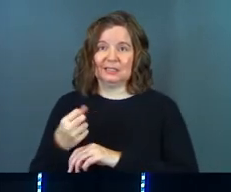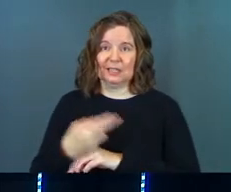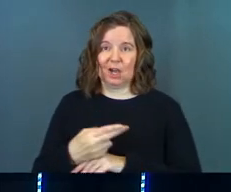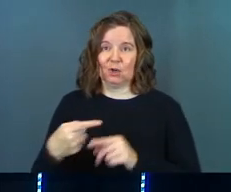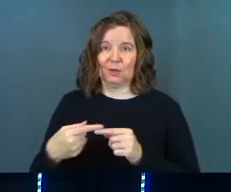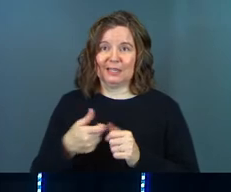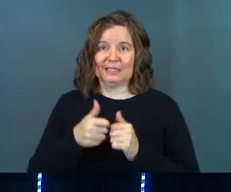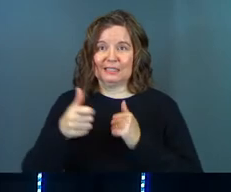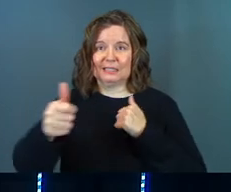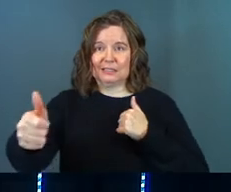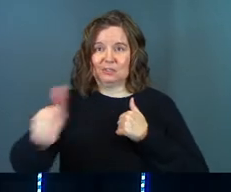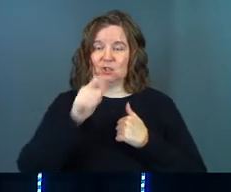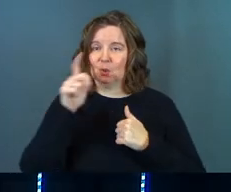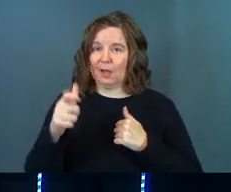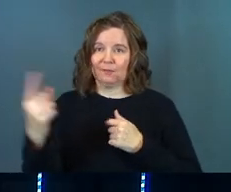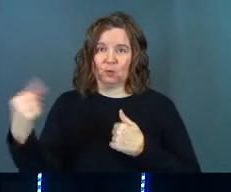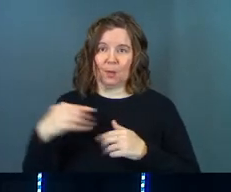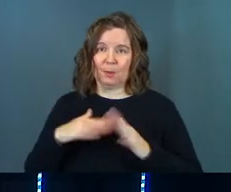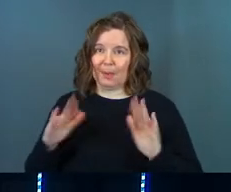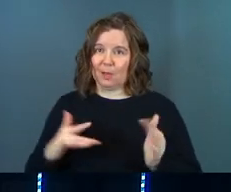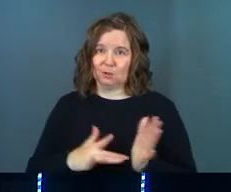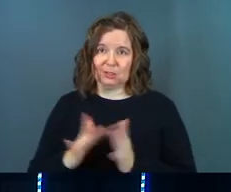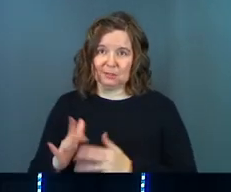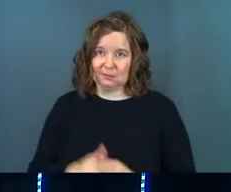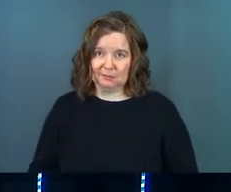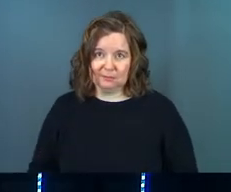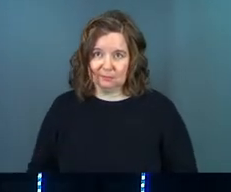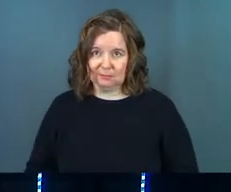distance. You don't have to come to my house, Jesus.